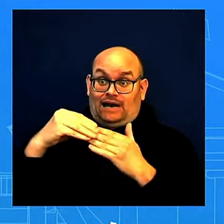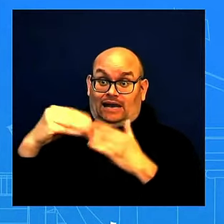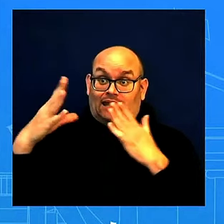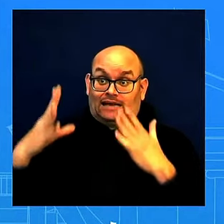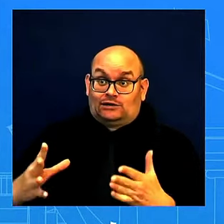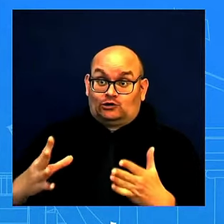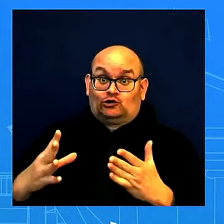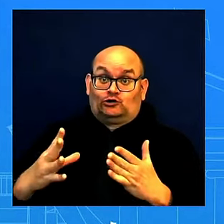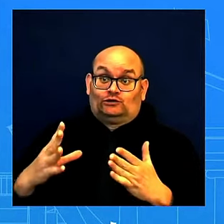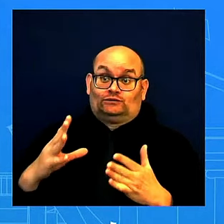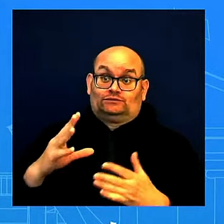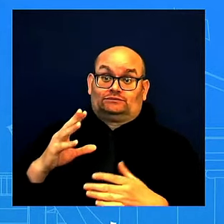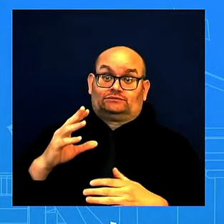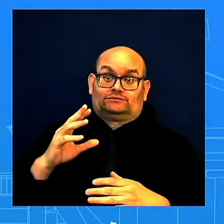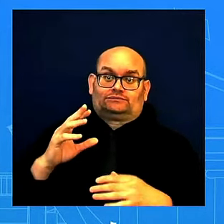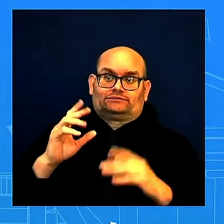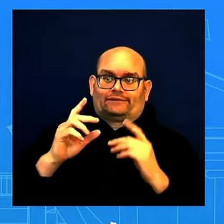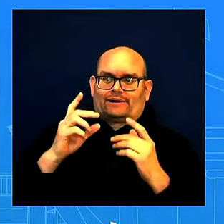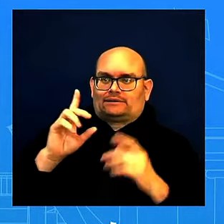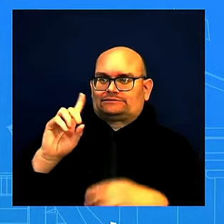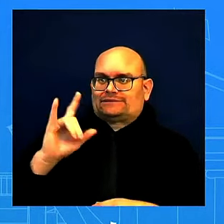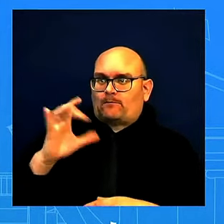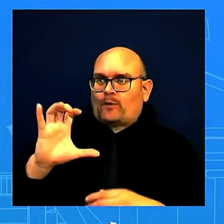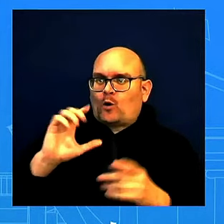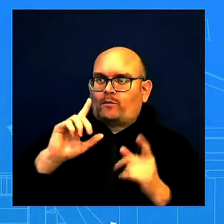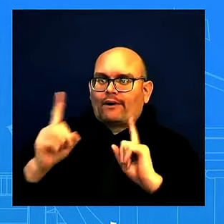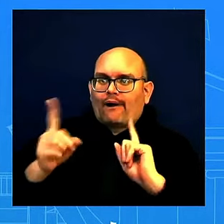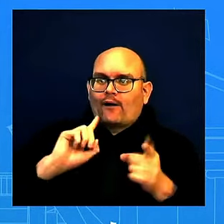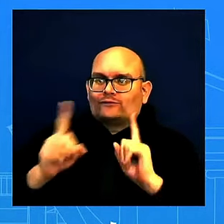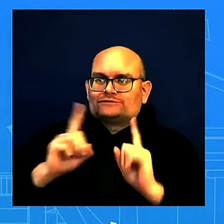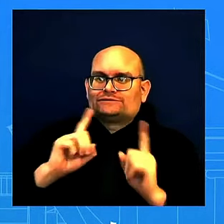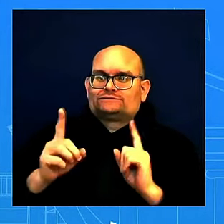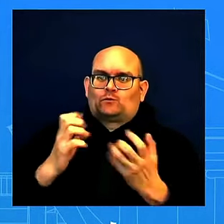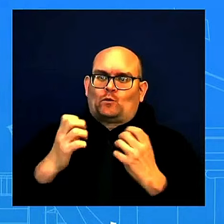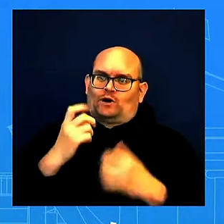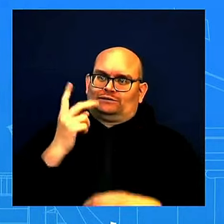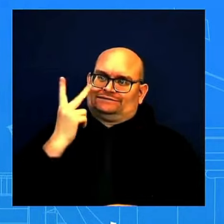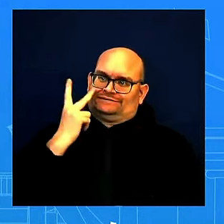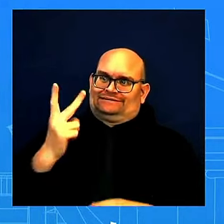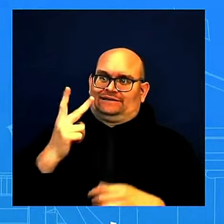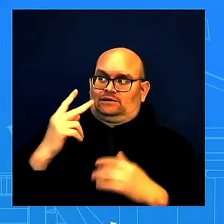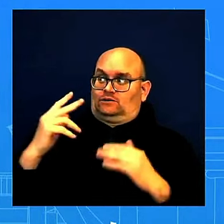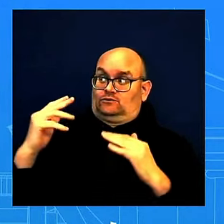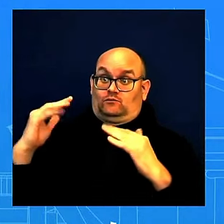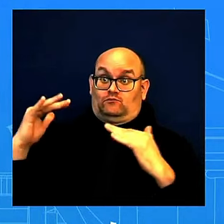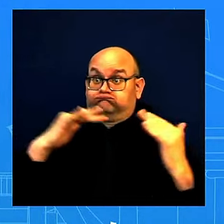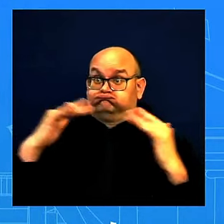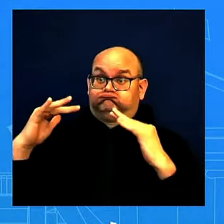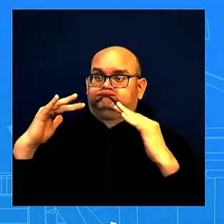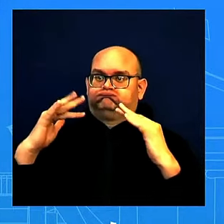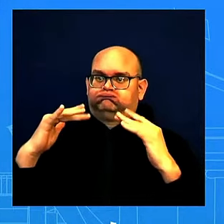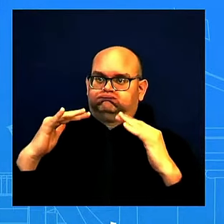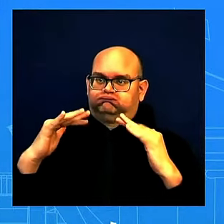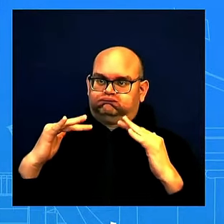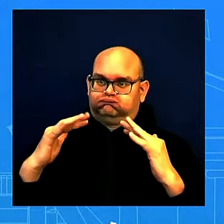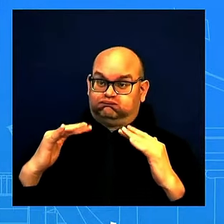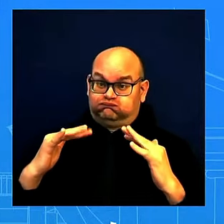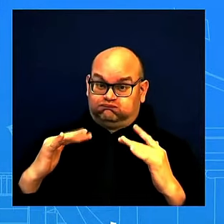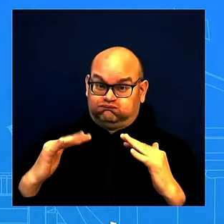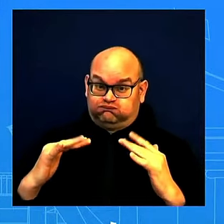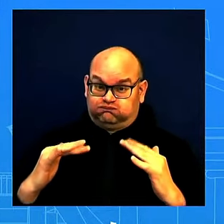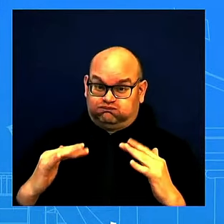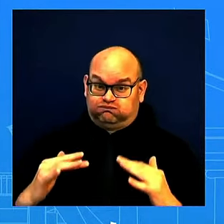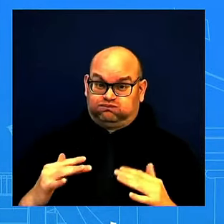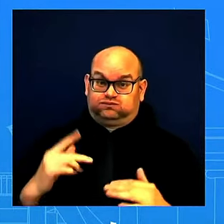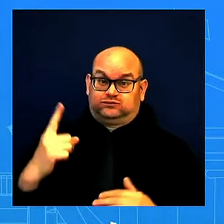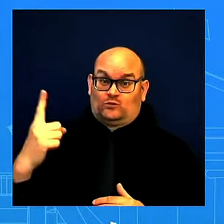to see is a de-escalation in the region. Those are the conversations that we will continue to have. And to your question at the top there is